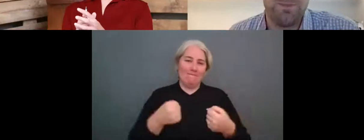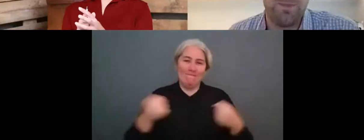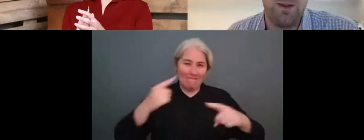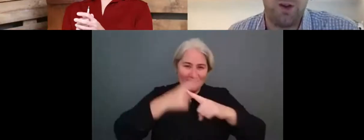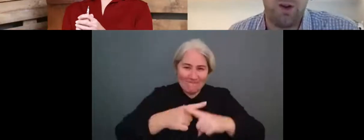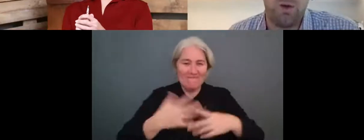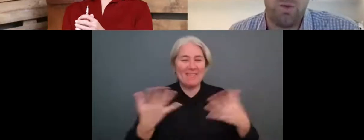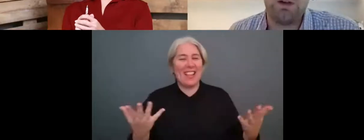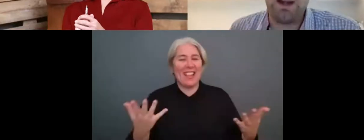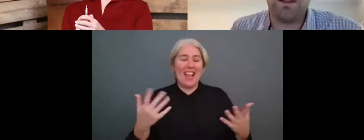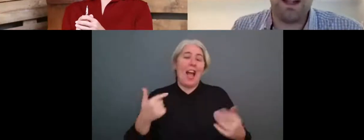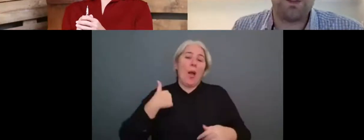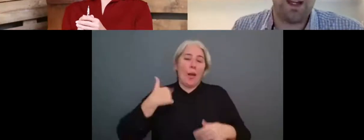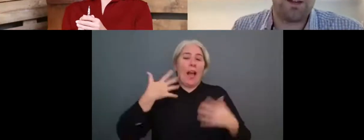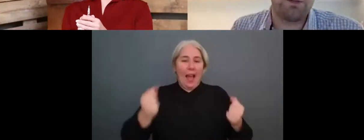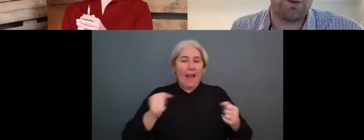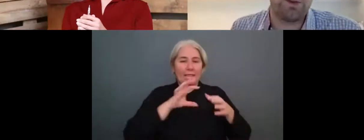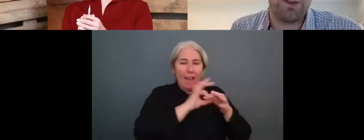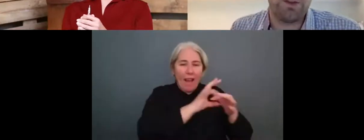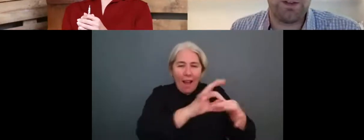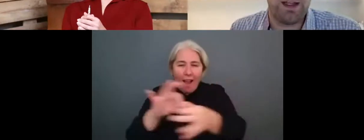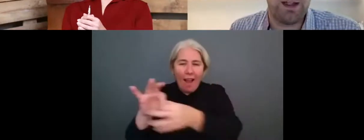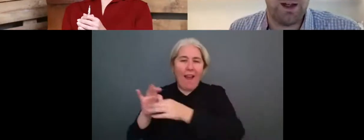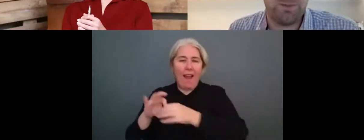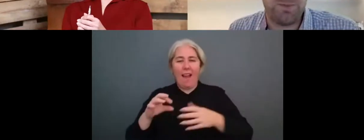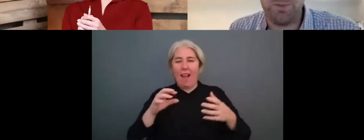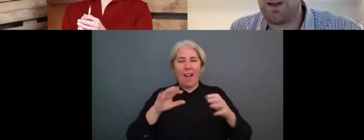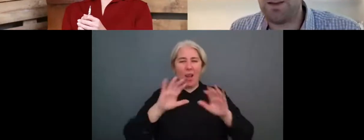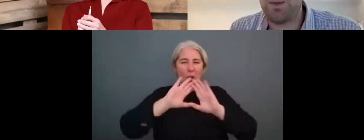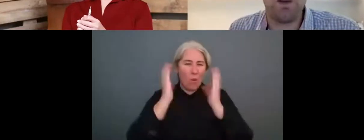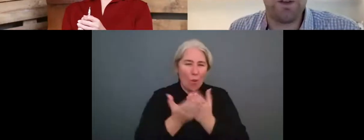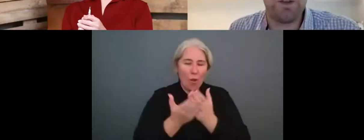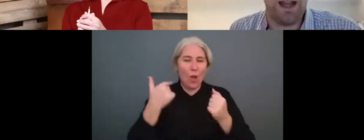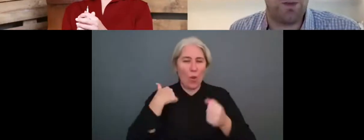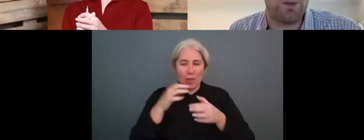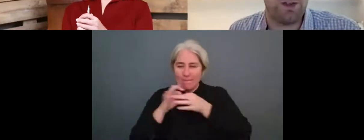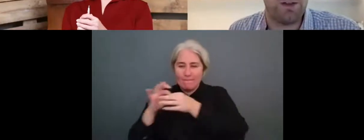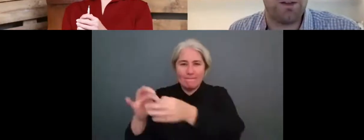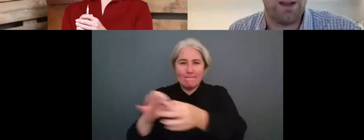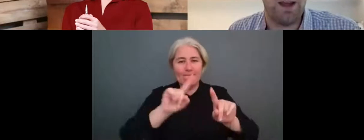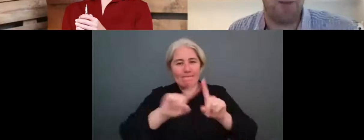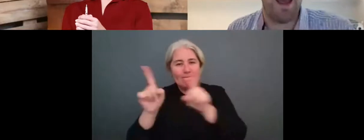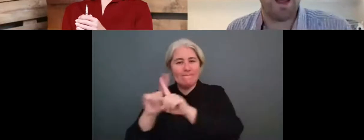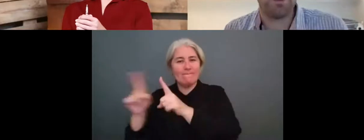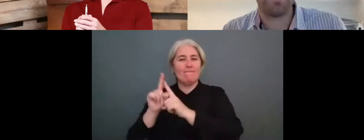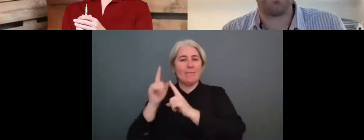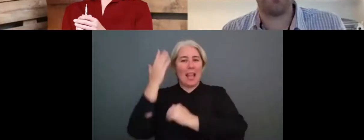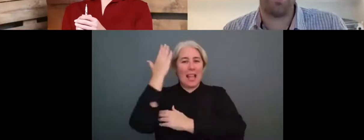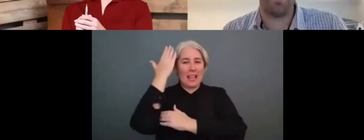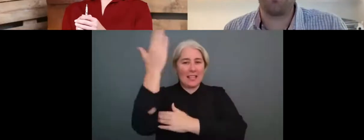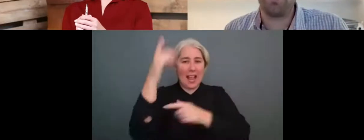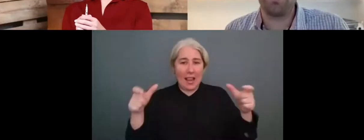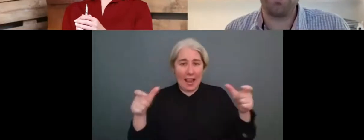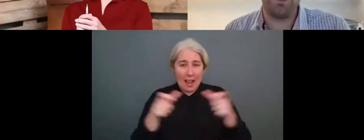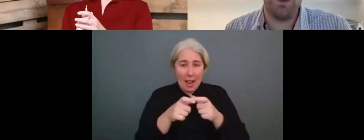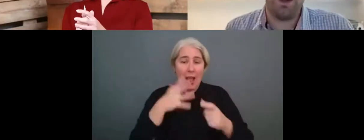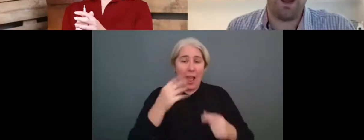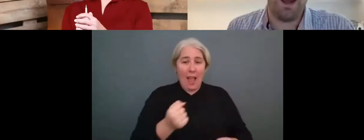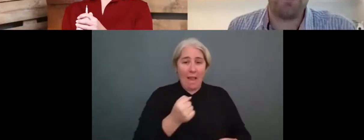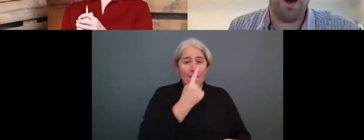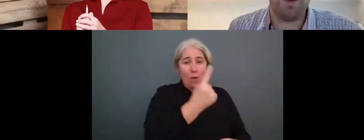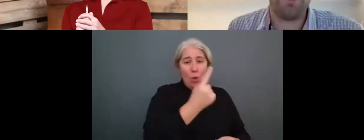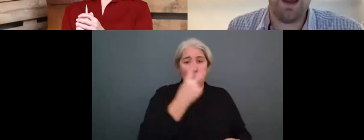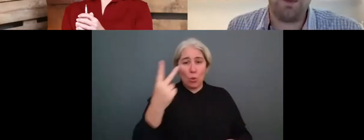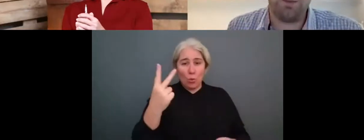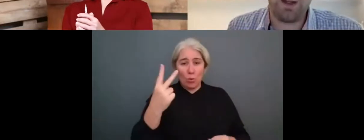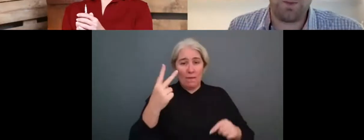world. So we created educational resources for sailing clubs. We put it in 12 different languages, um, aimed at six to 12 year olds. Uh,